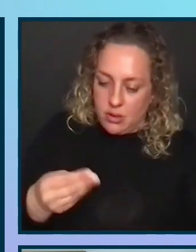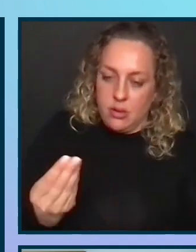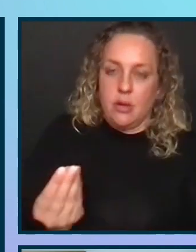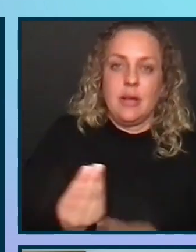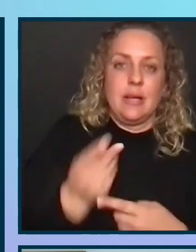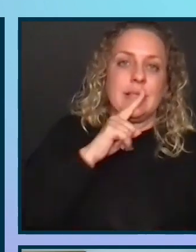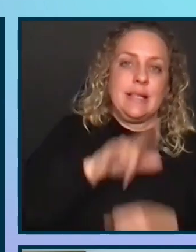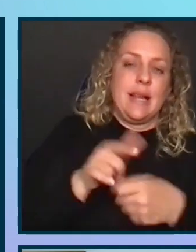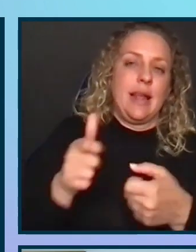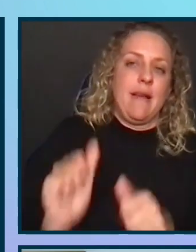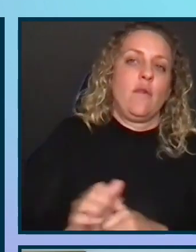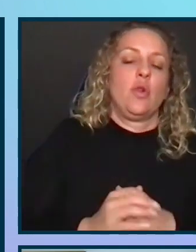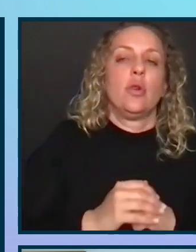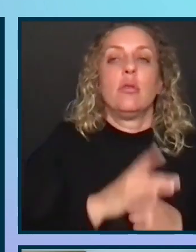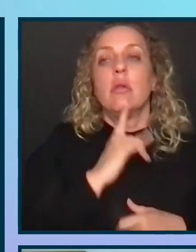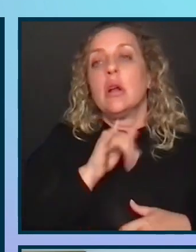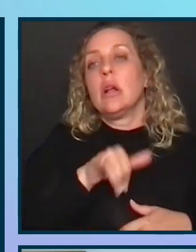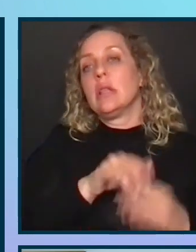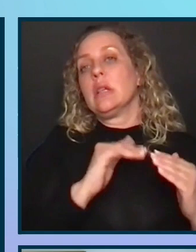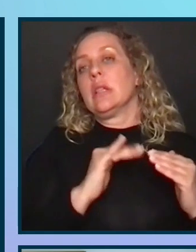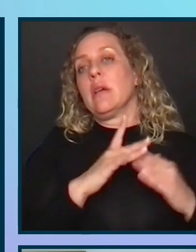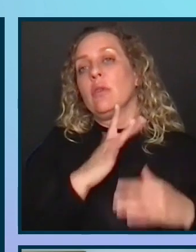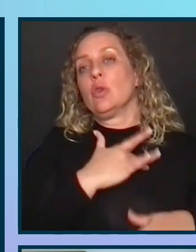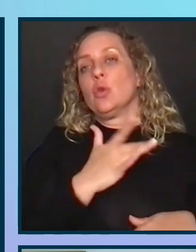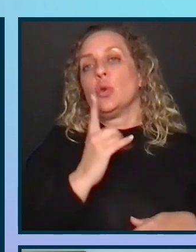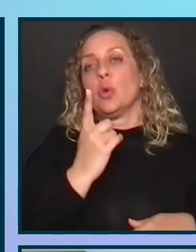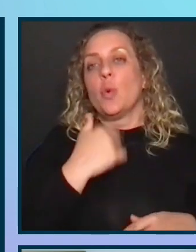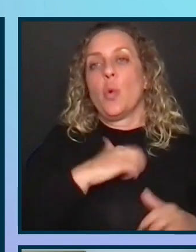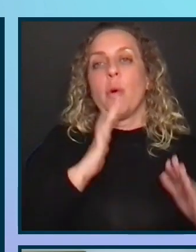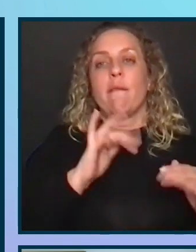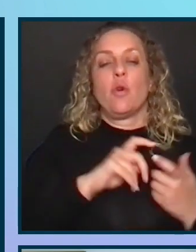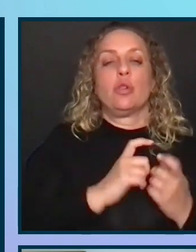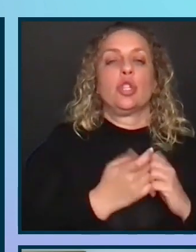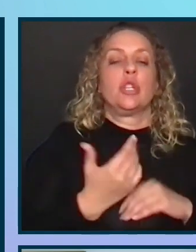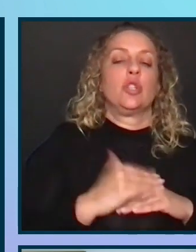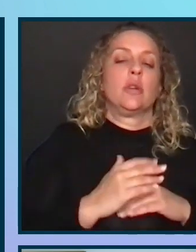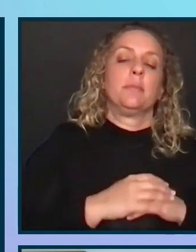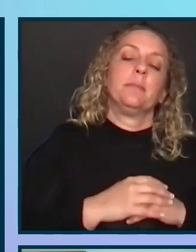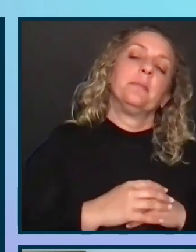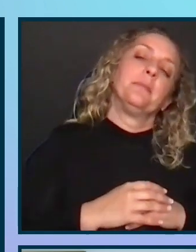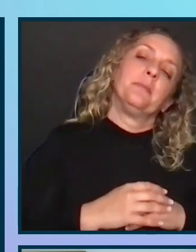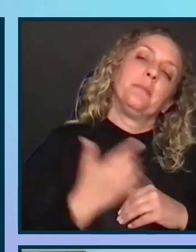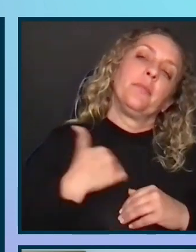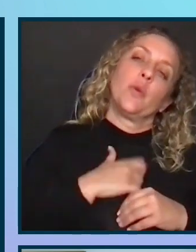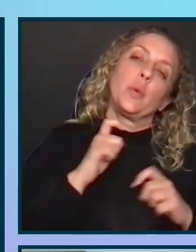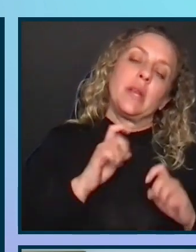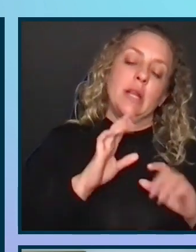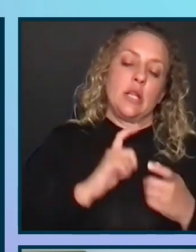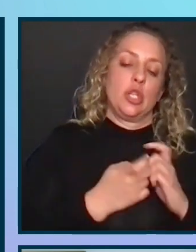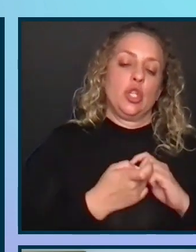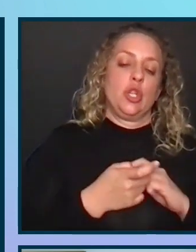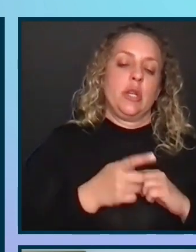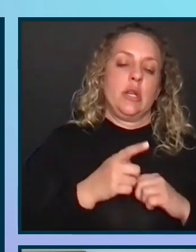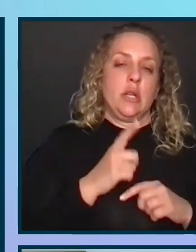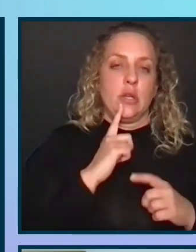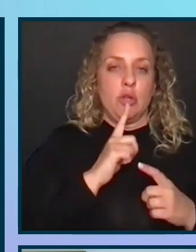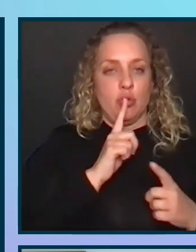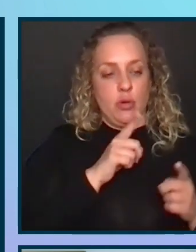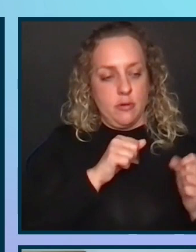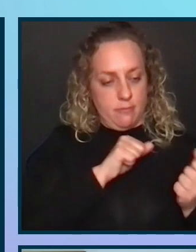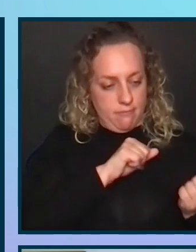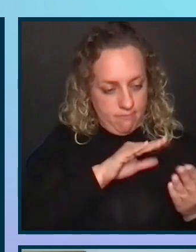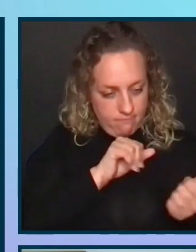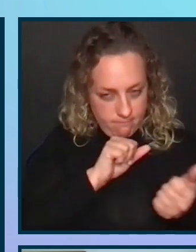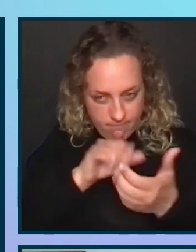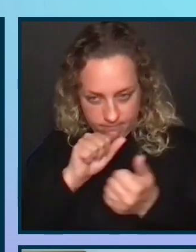dedicated effort. It's this level is usually the one we focus our changes on. We need to change the tactical, so we make